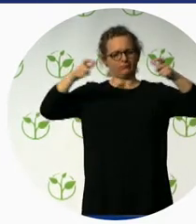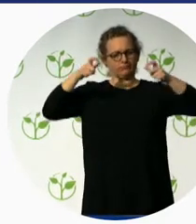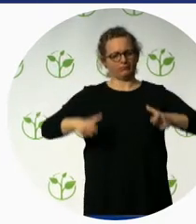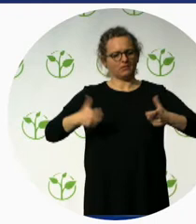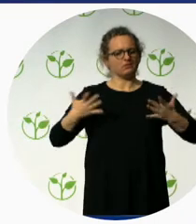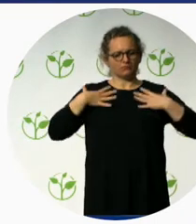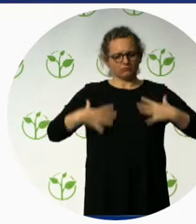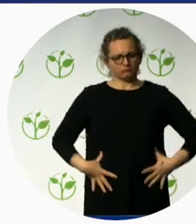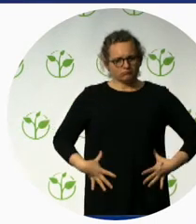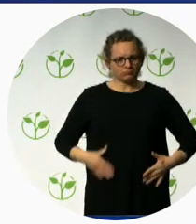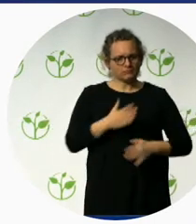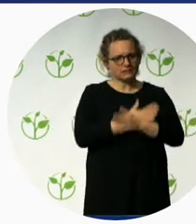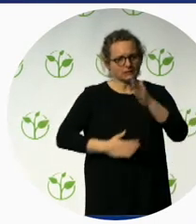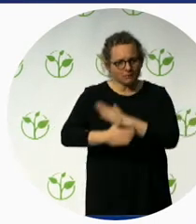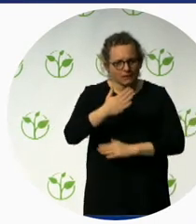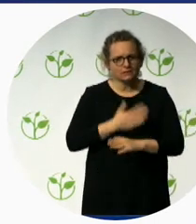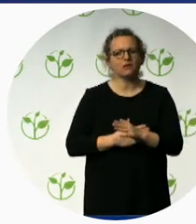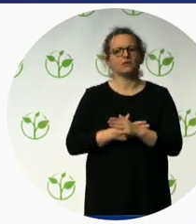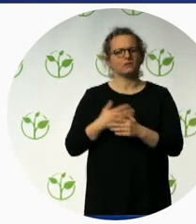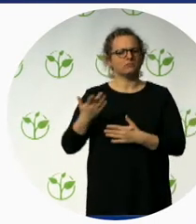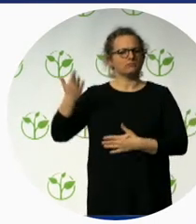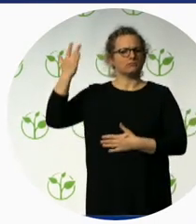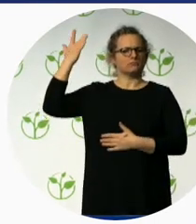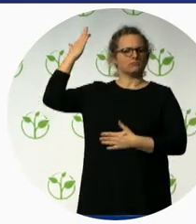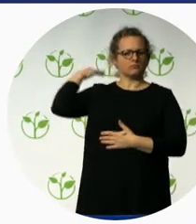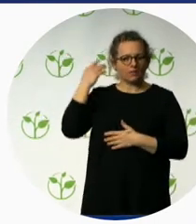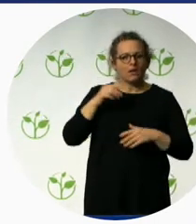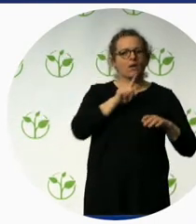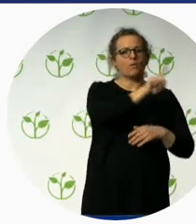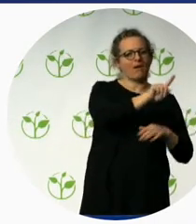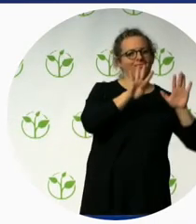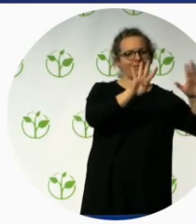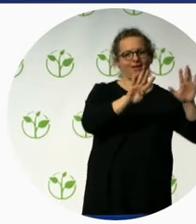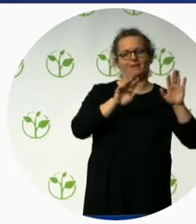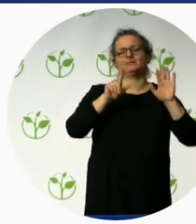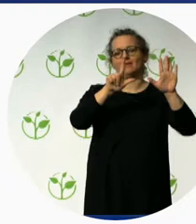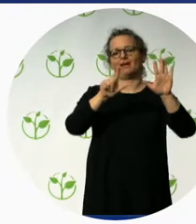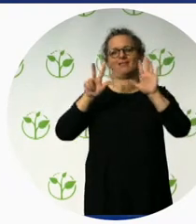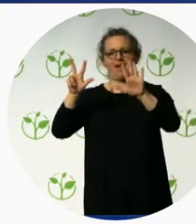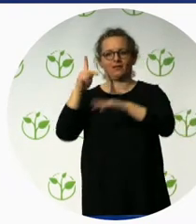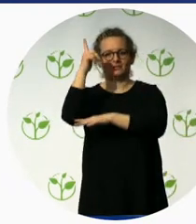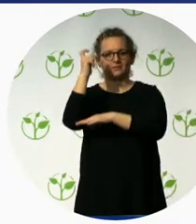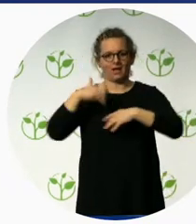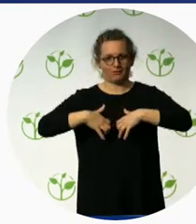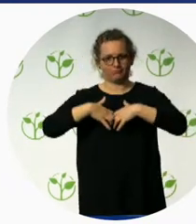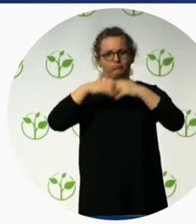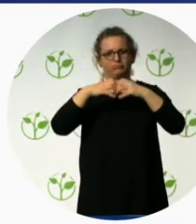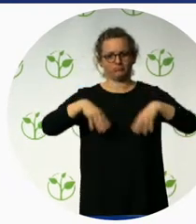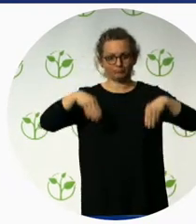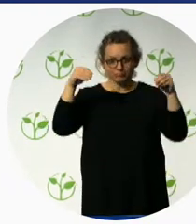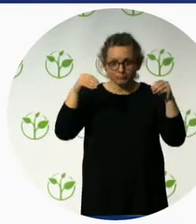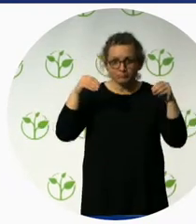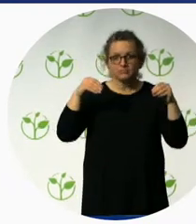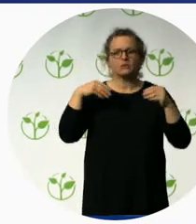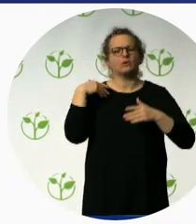currently, she's the acting president of LPHU and the chairperson of the Regional Arab Bureau of Disabled